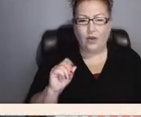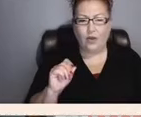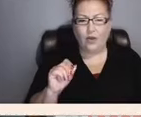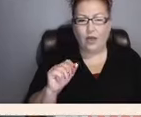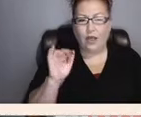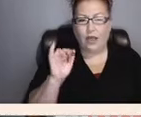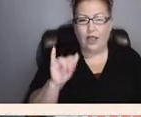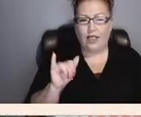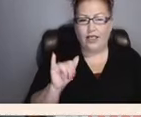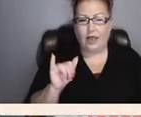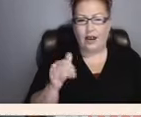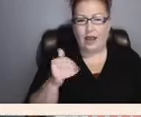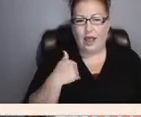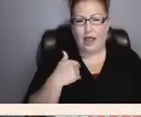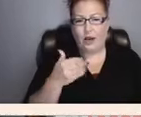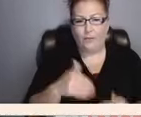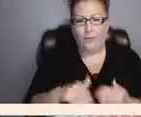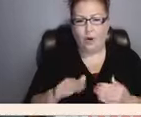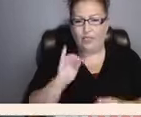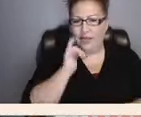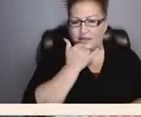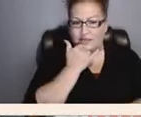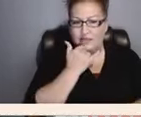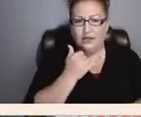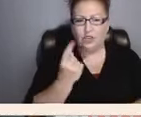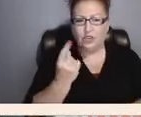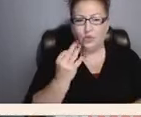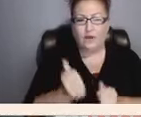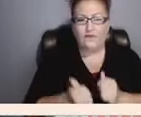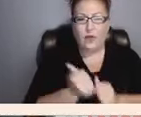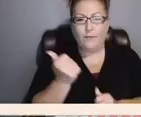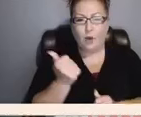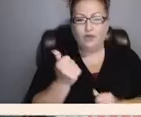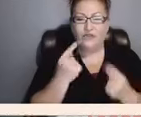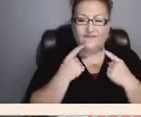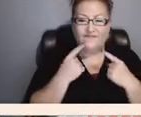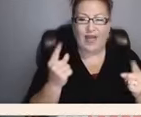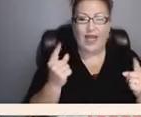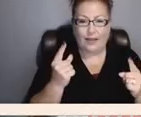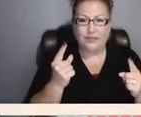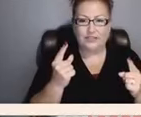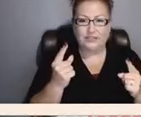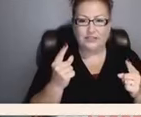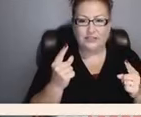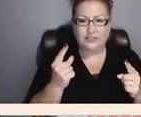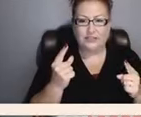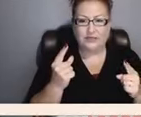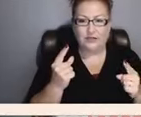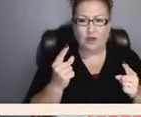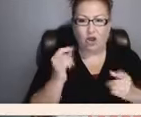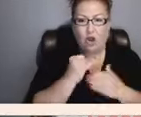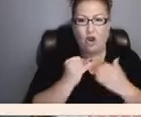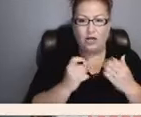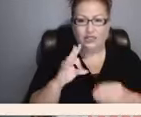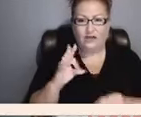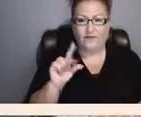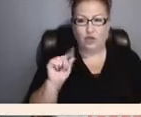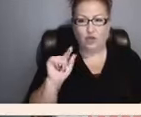accident. She is one of the most famous and influential artists of the 20th century.